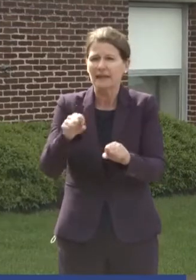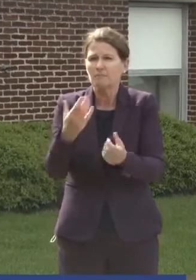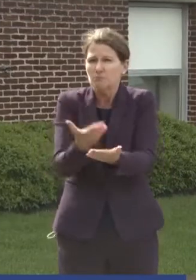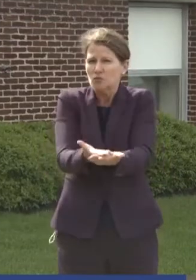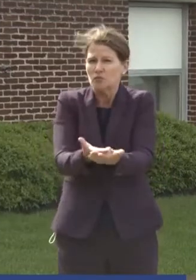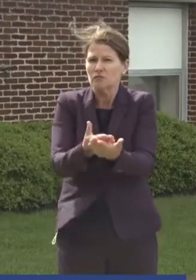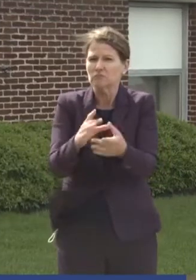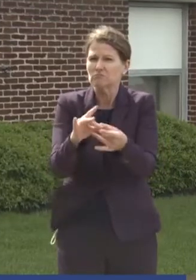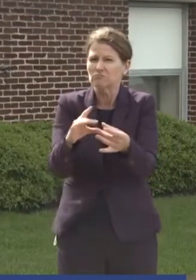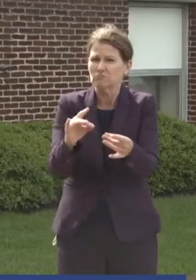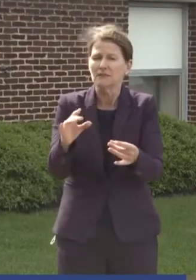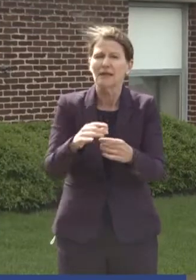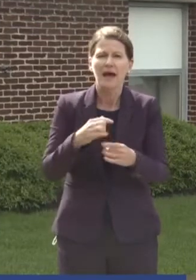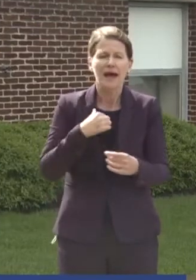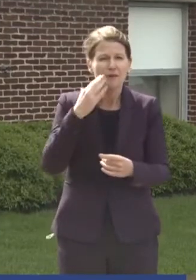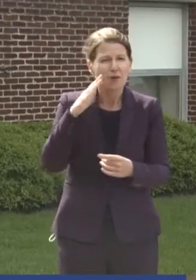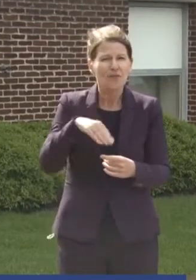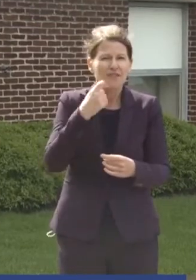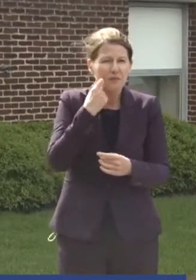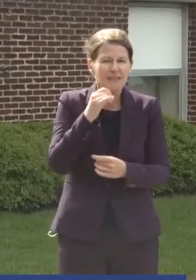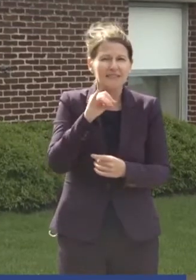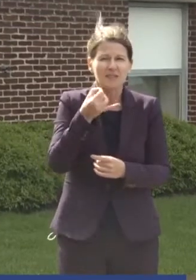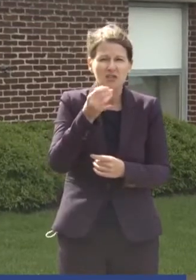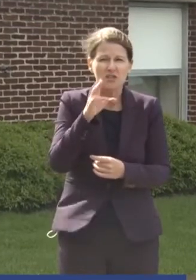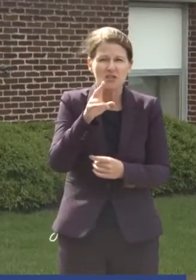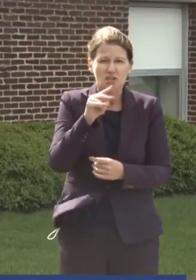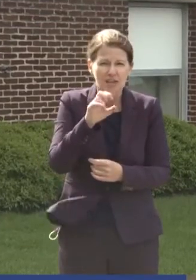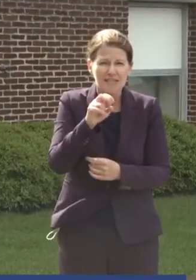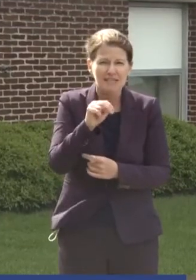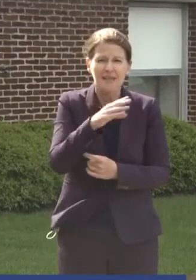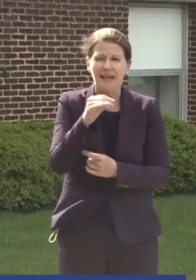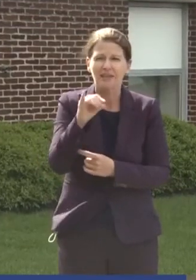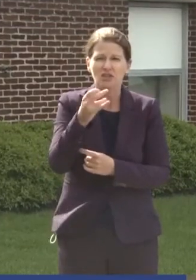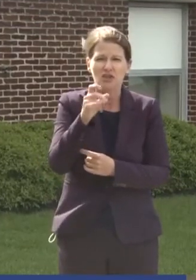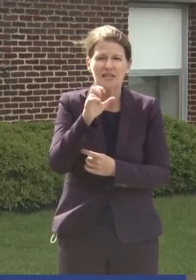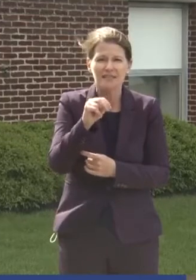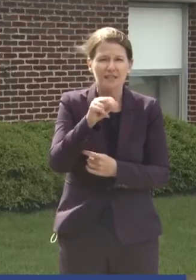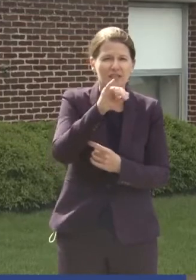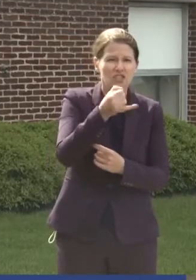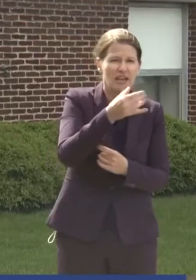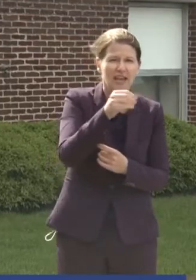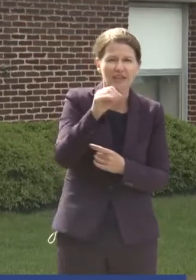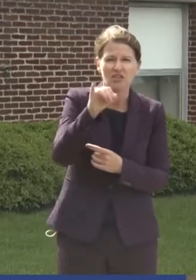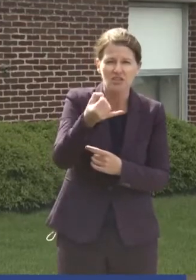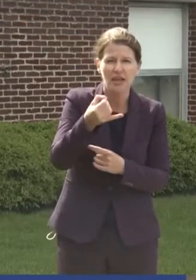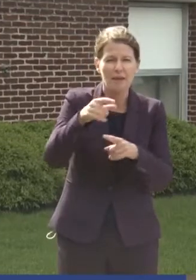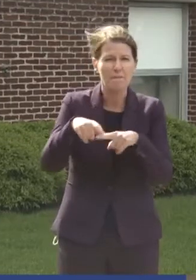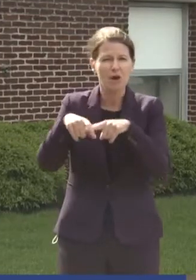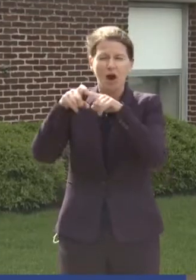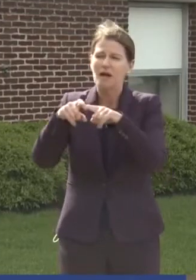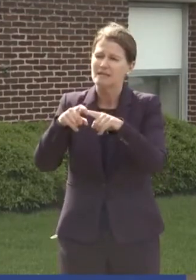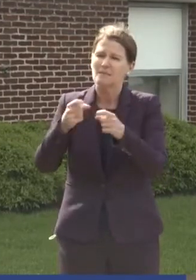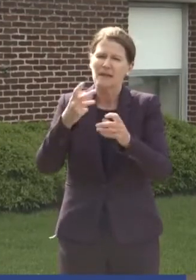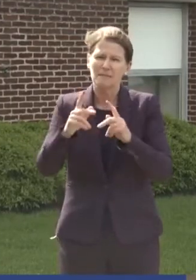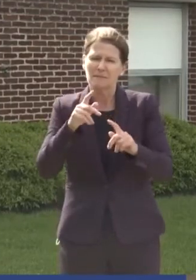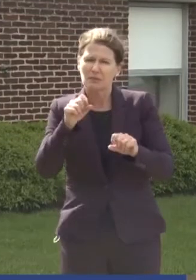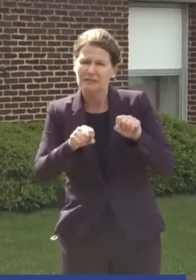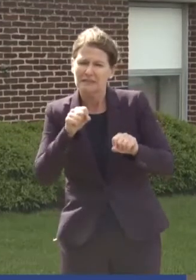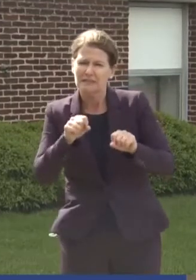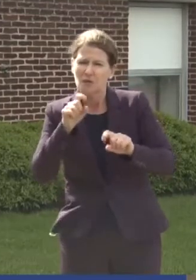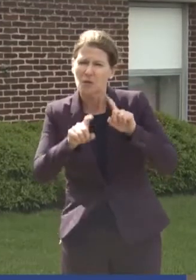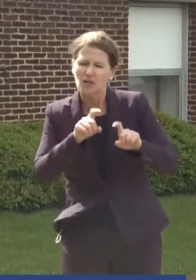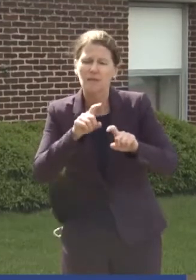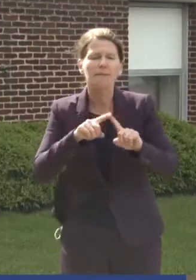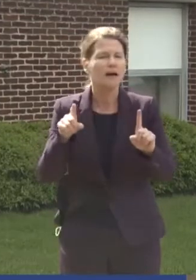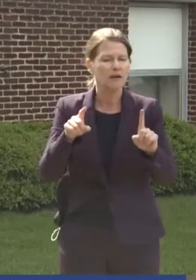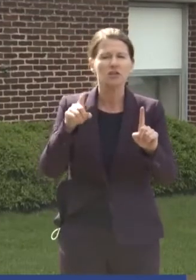Now I know the recent Johnson and Johnson pause has actually created some some questions. But I think what it really does